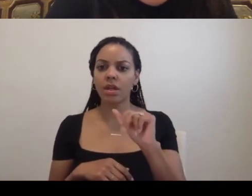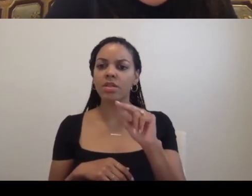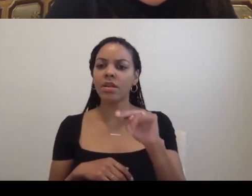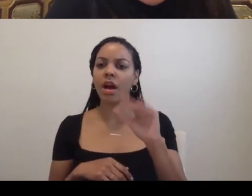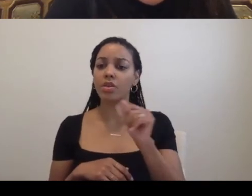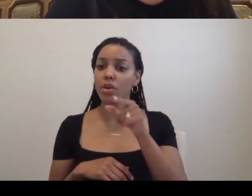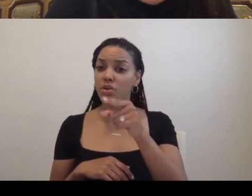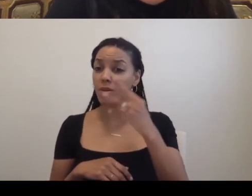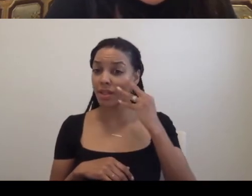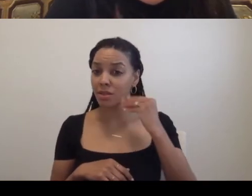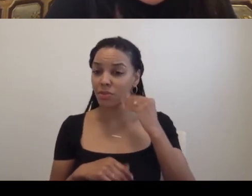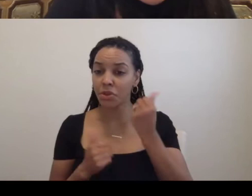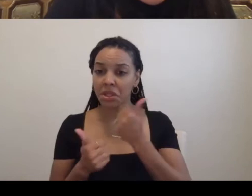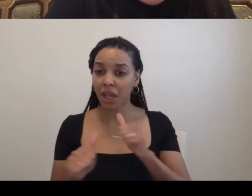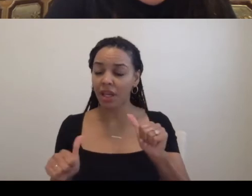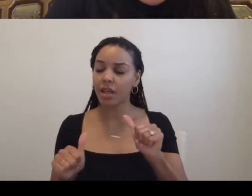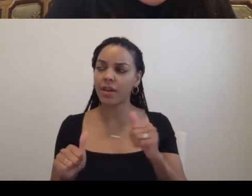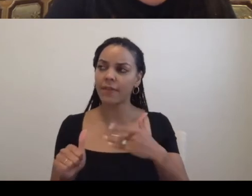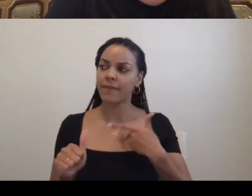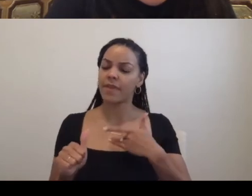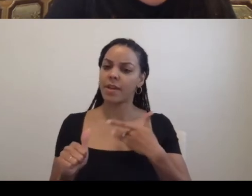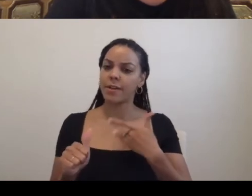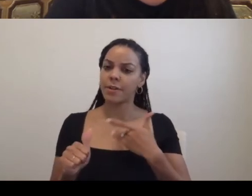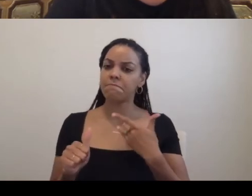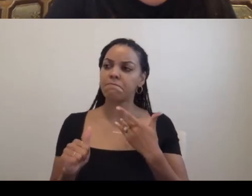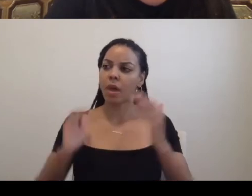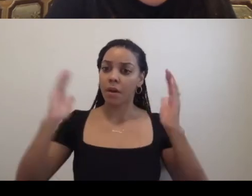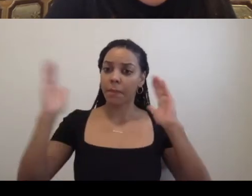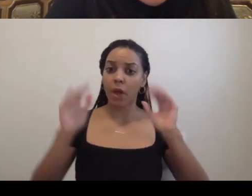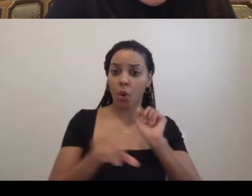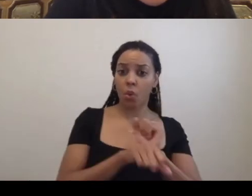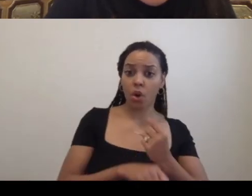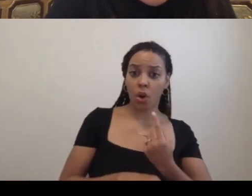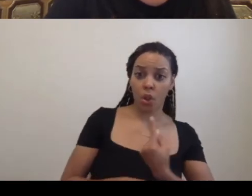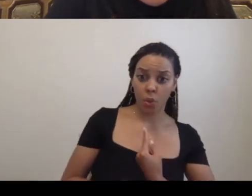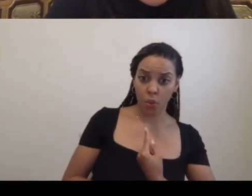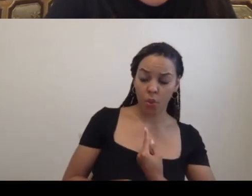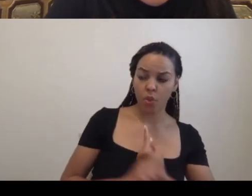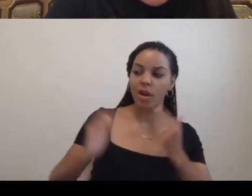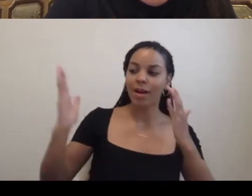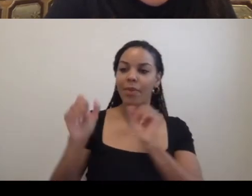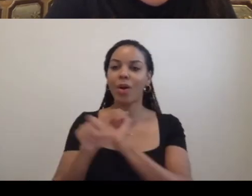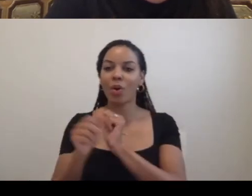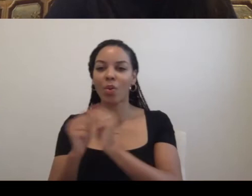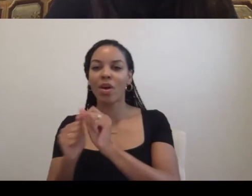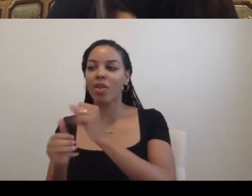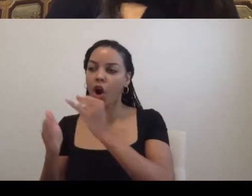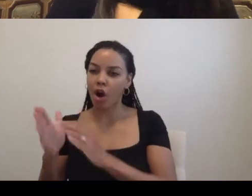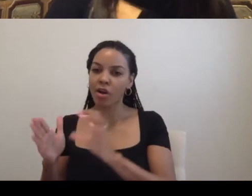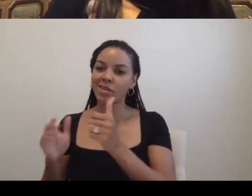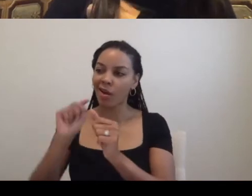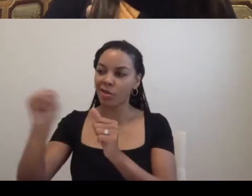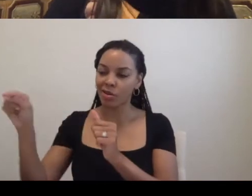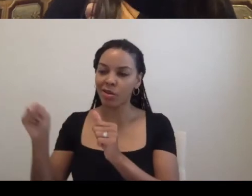you could compare the experience of working alone to working with other artists in a residency?